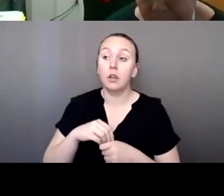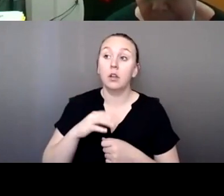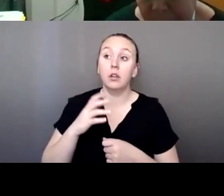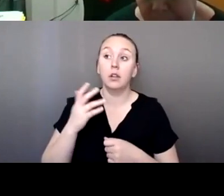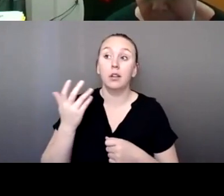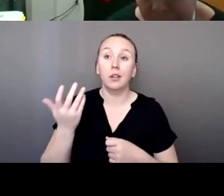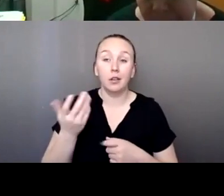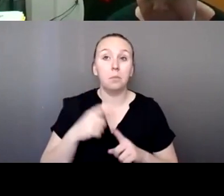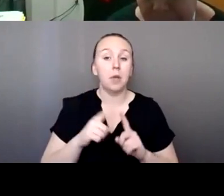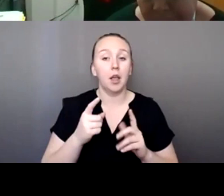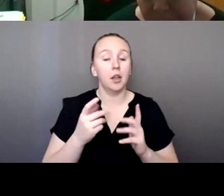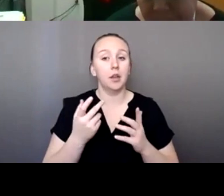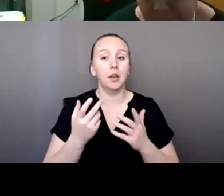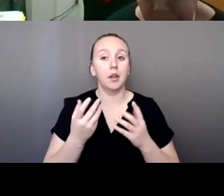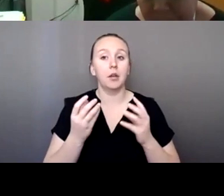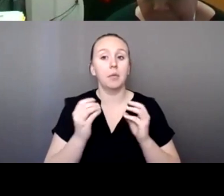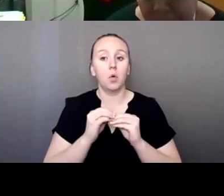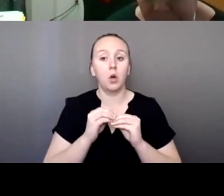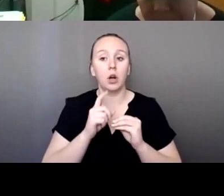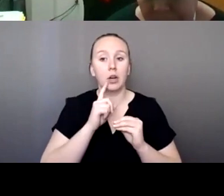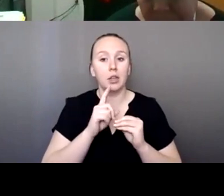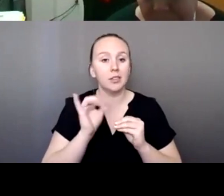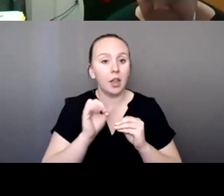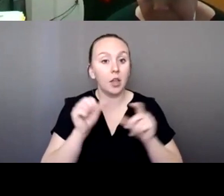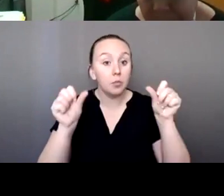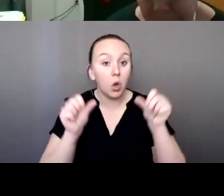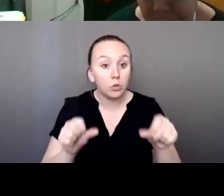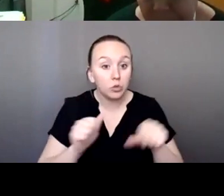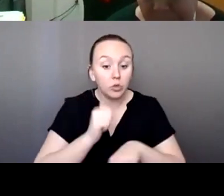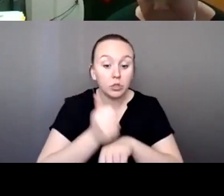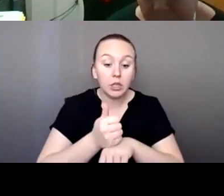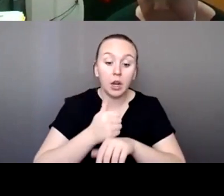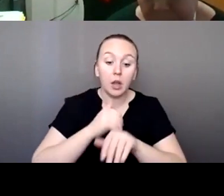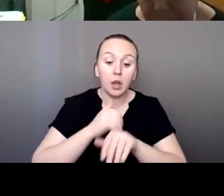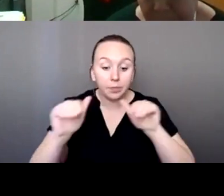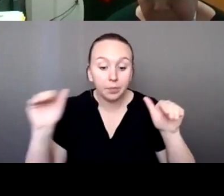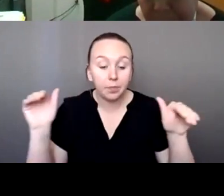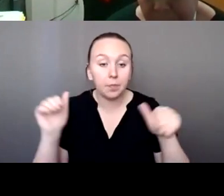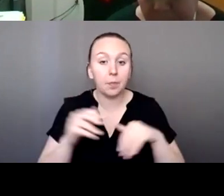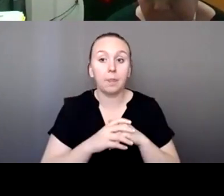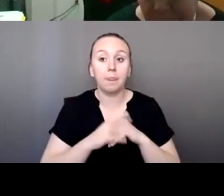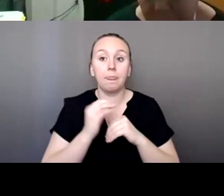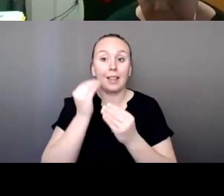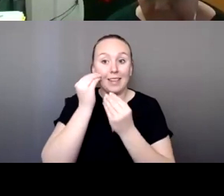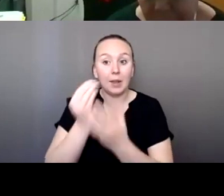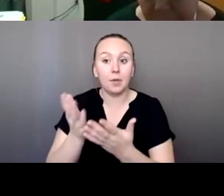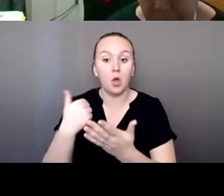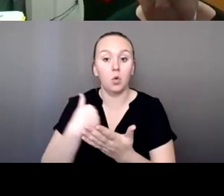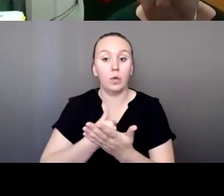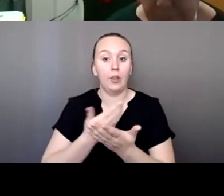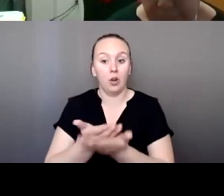but more of it is like getting the posters out there, um, letting them know that we're out there doing